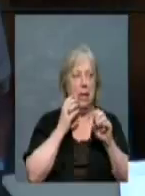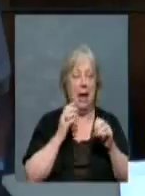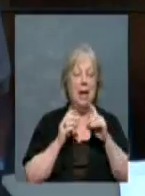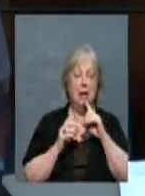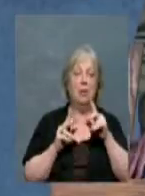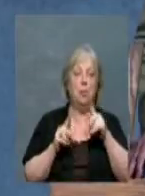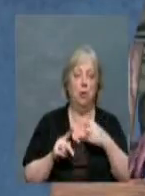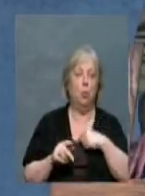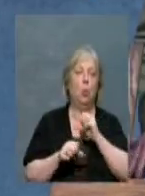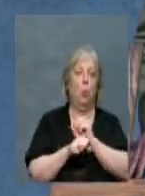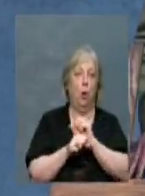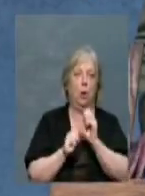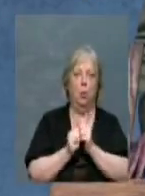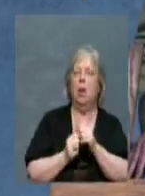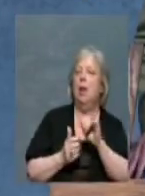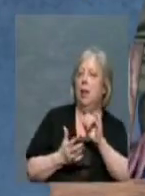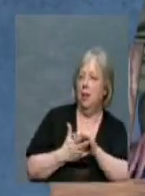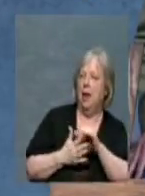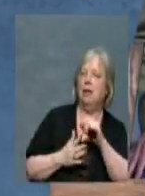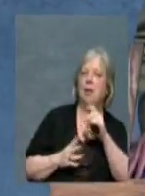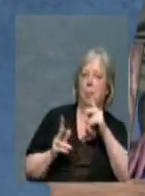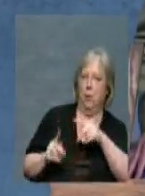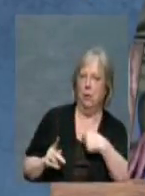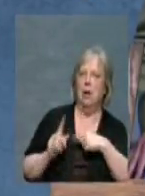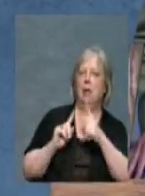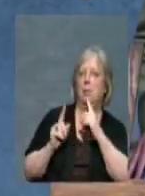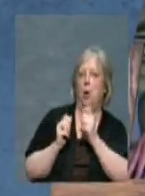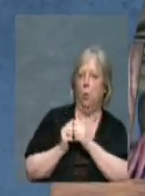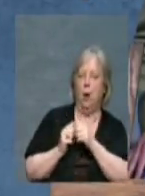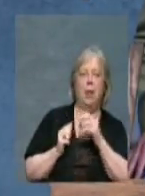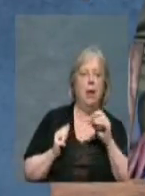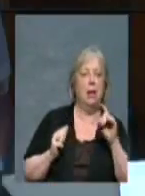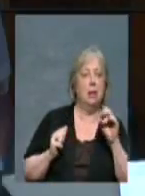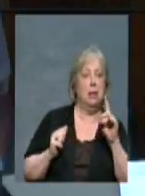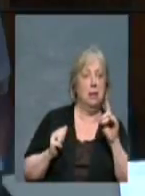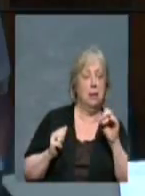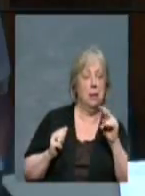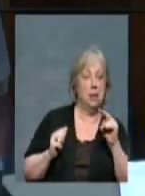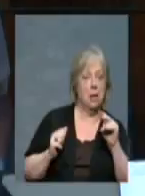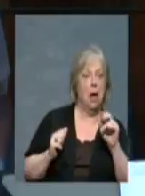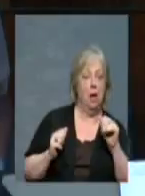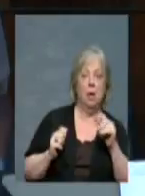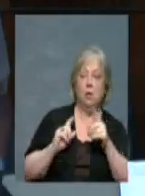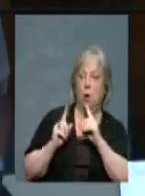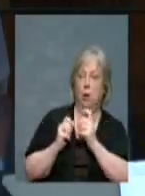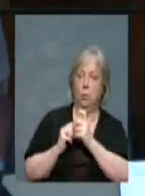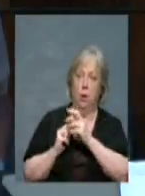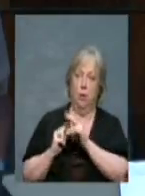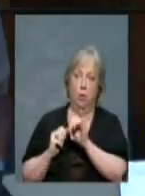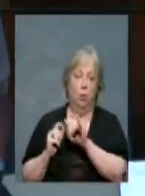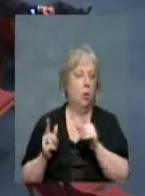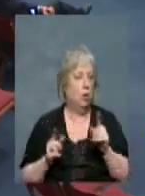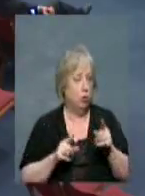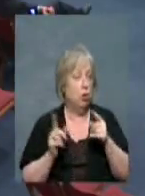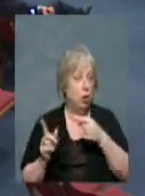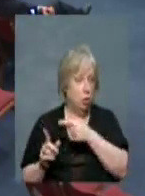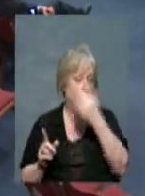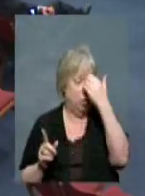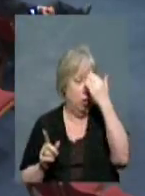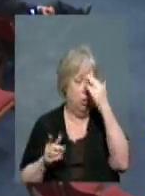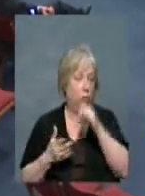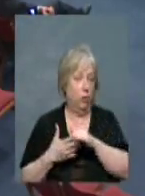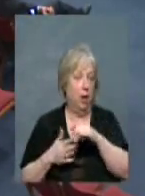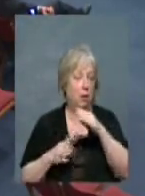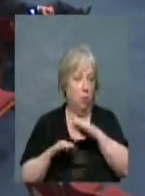that's who I spoke to, and that's who I think Donna talked to. Okay. And she does know this is on the agenda. Well, she was at the Planning